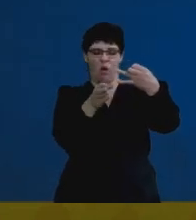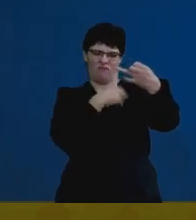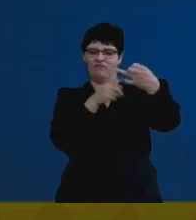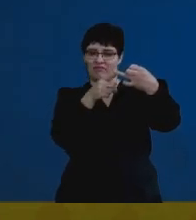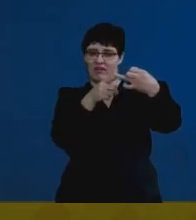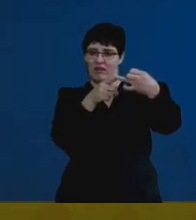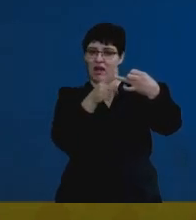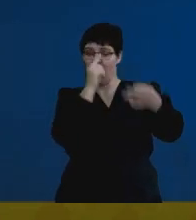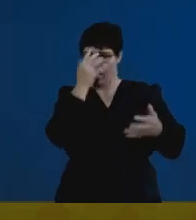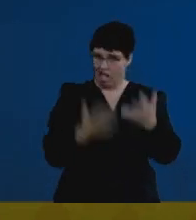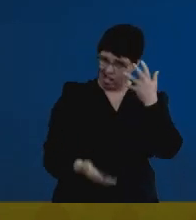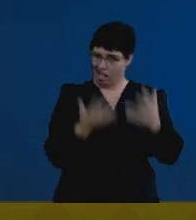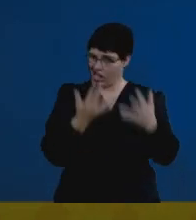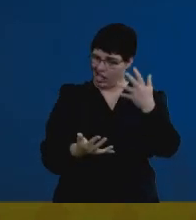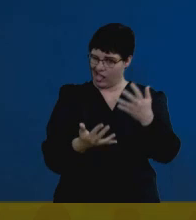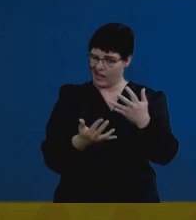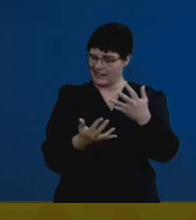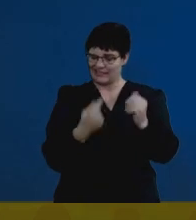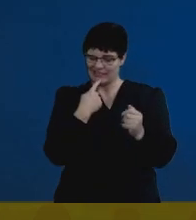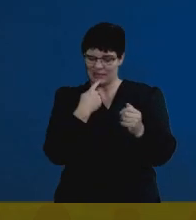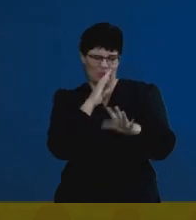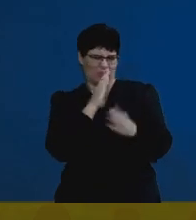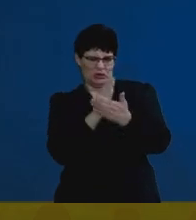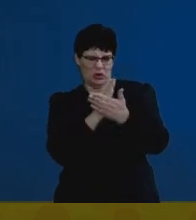When in doubt, read the question again.